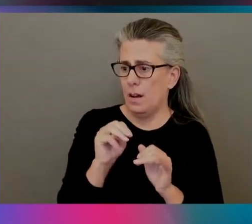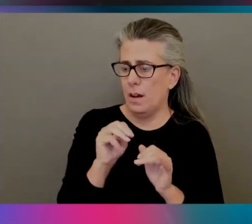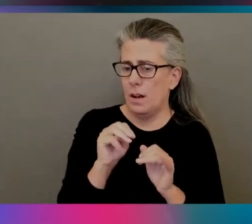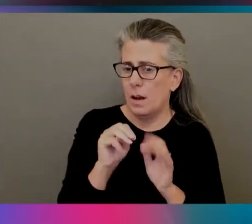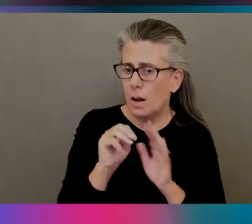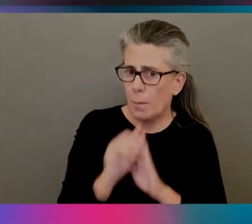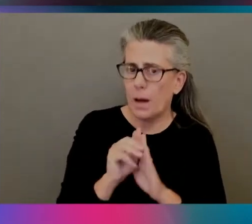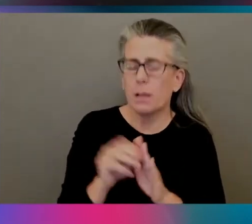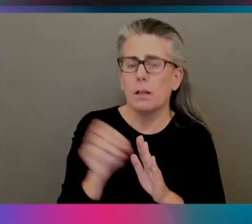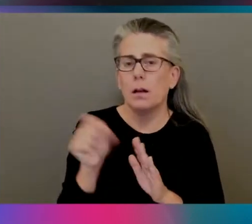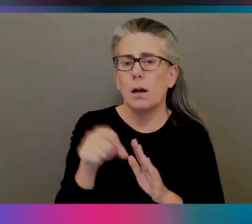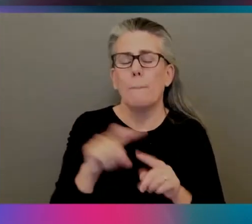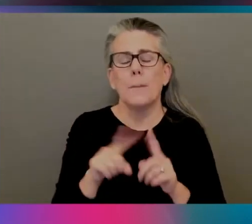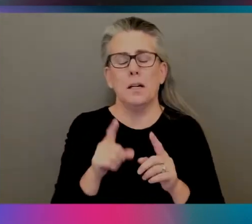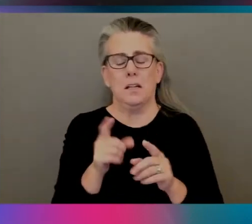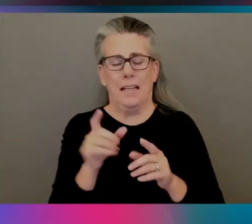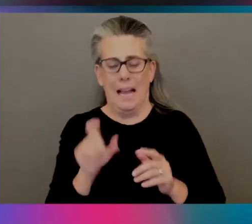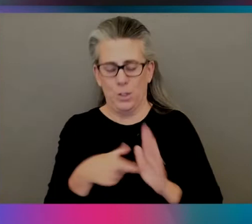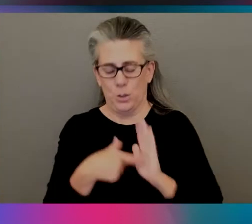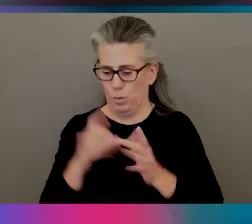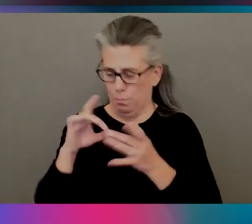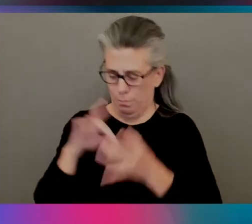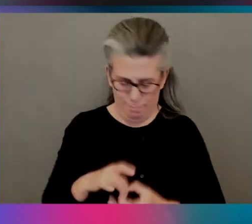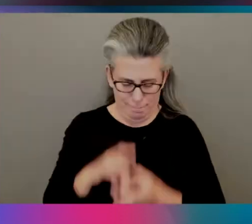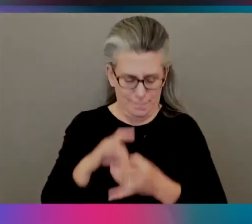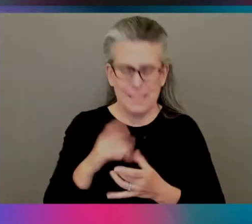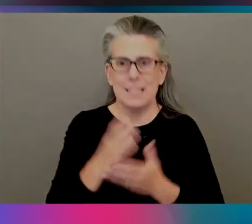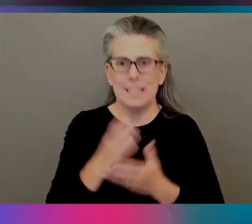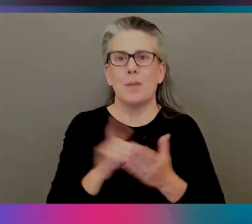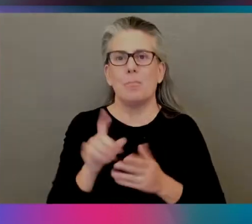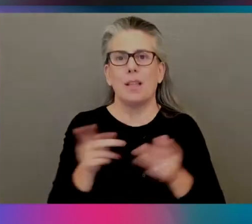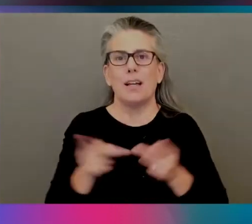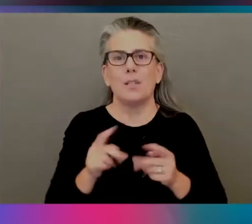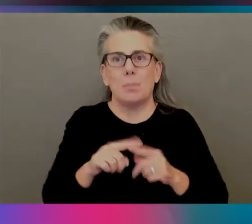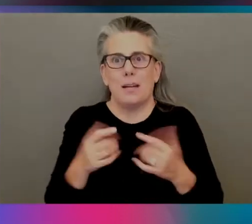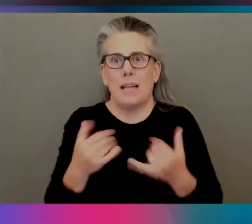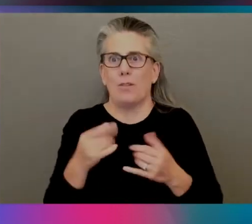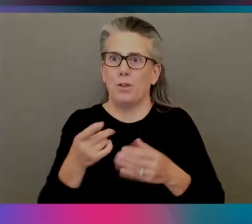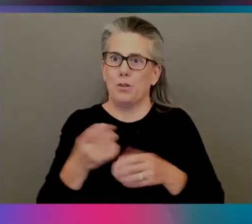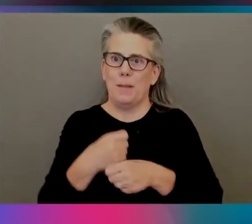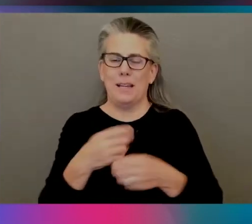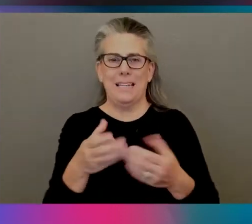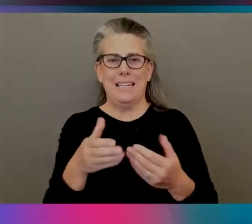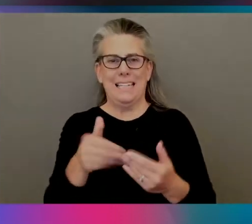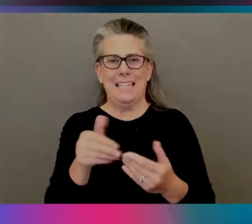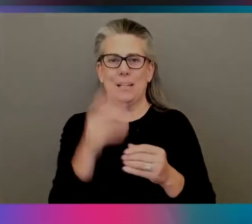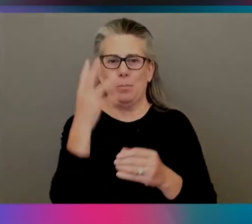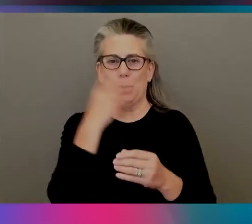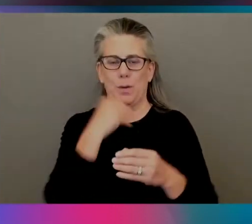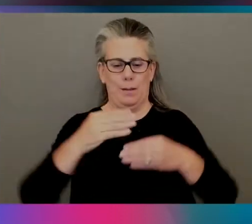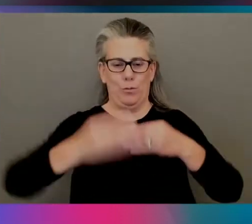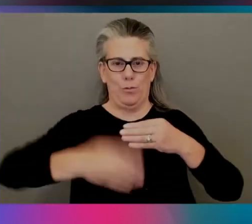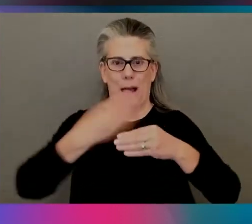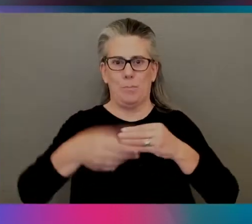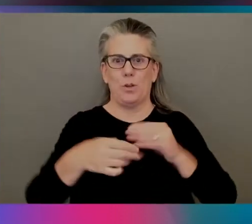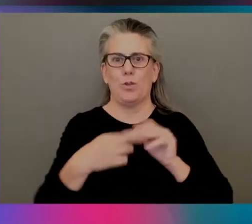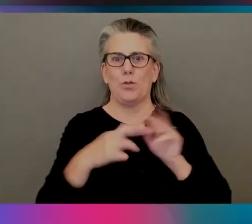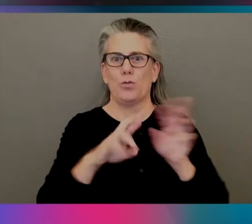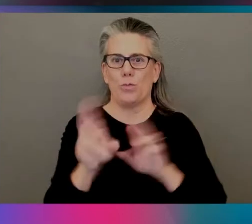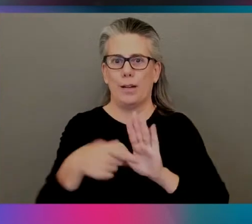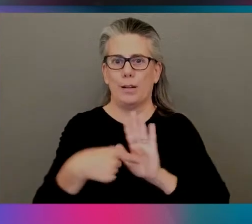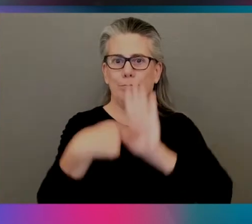But you've made it so much easier, it sounds like, just to wrap it in all the other things that I'm already familiar with, like REST APIs, gRPC,